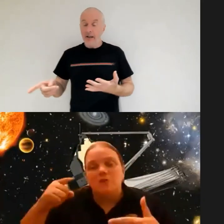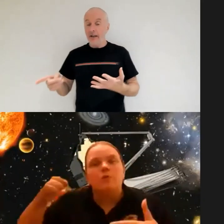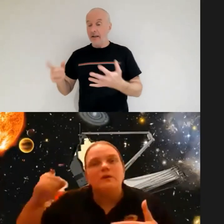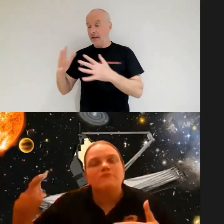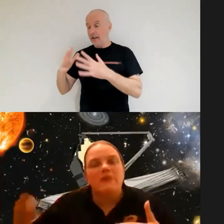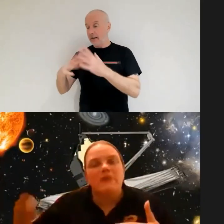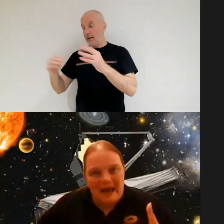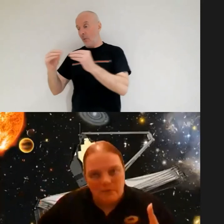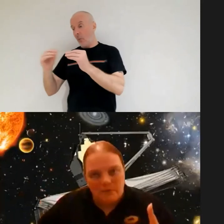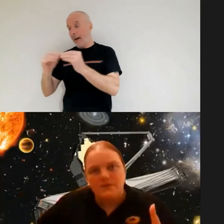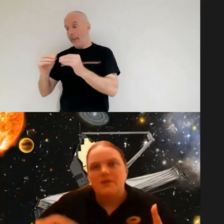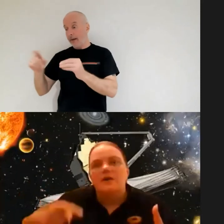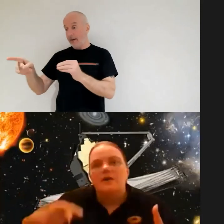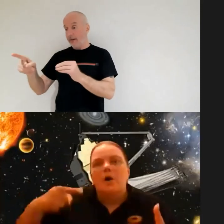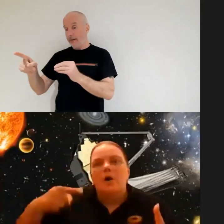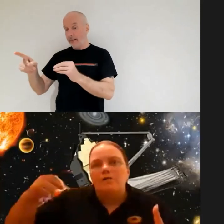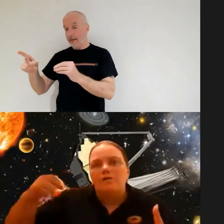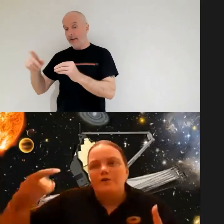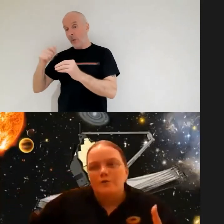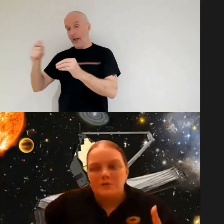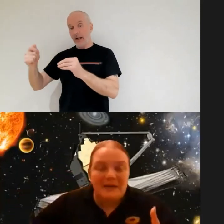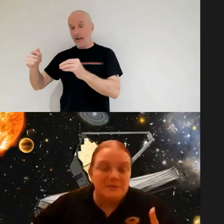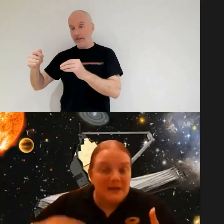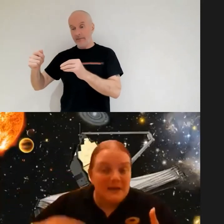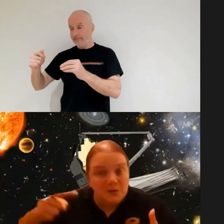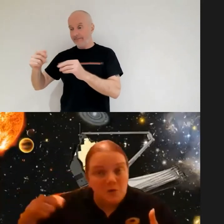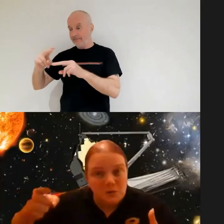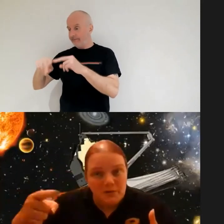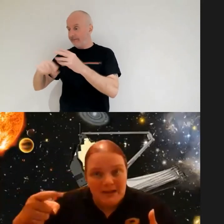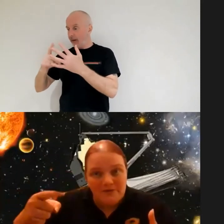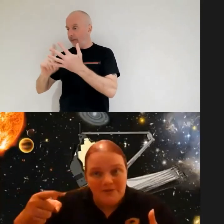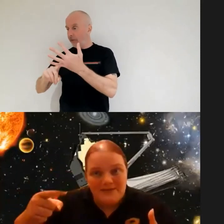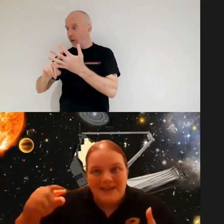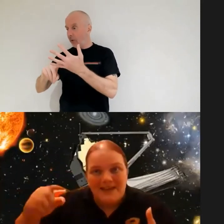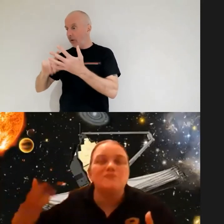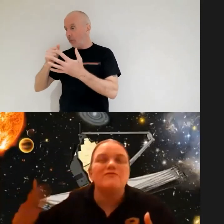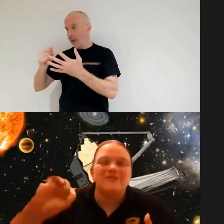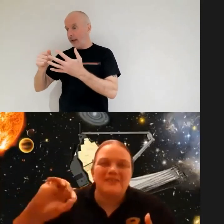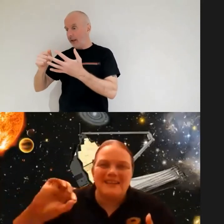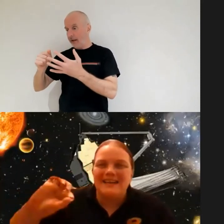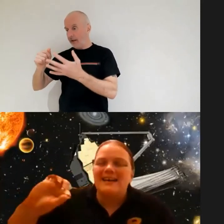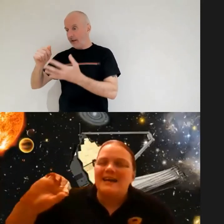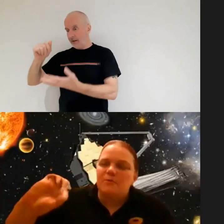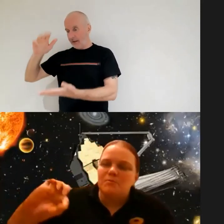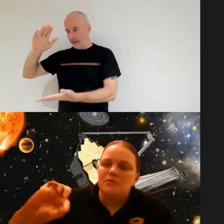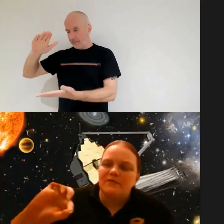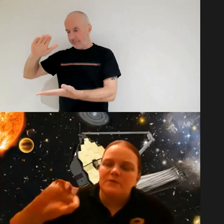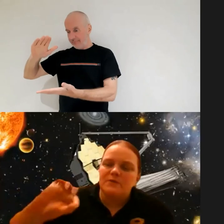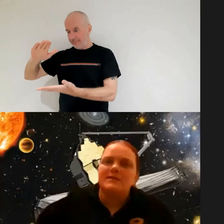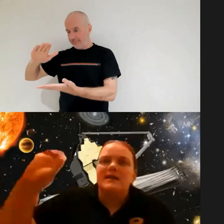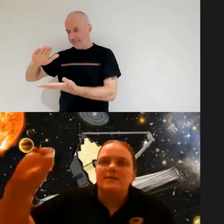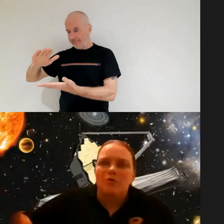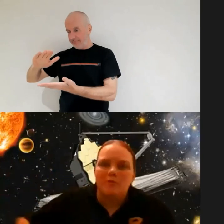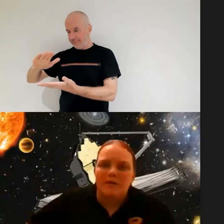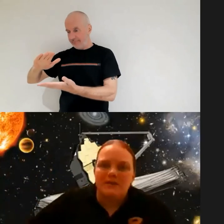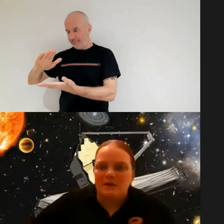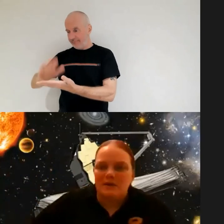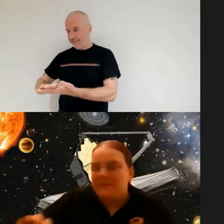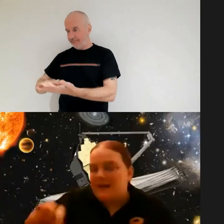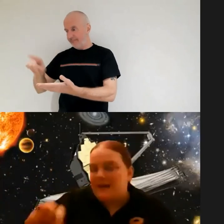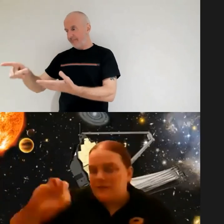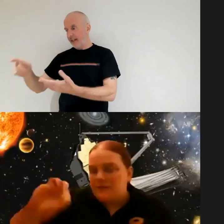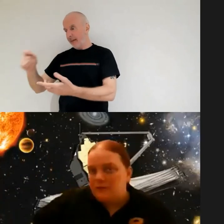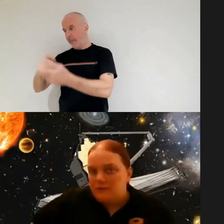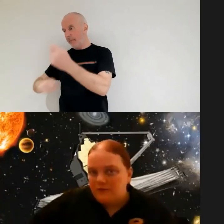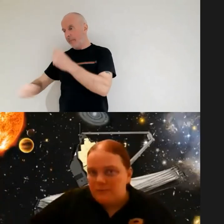telescope will run out of fuel to be able to make those course corrections and gradually it will move into an unstable orbit around